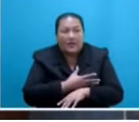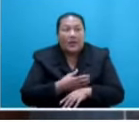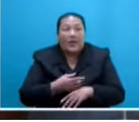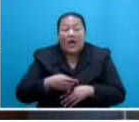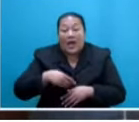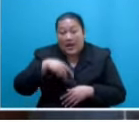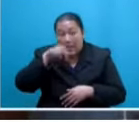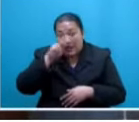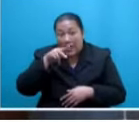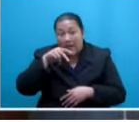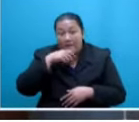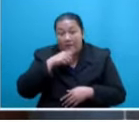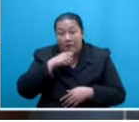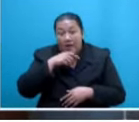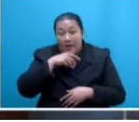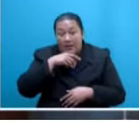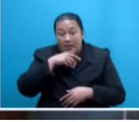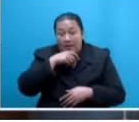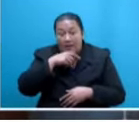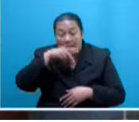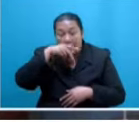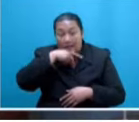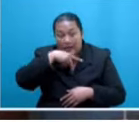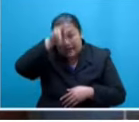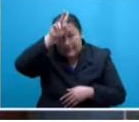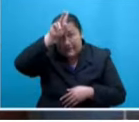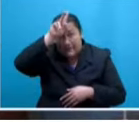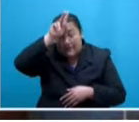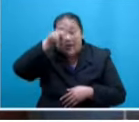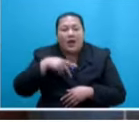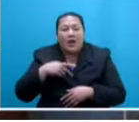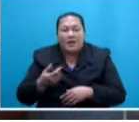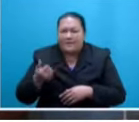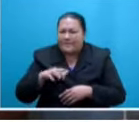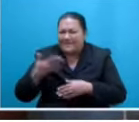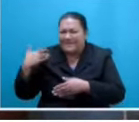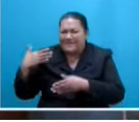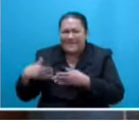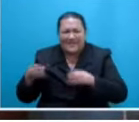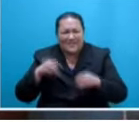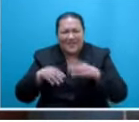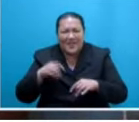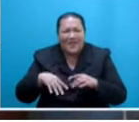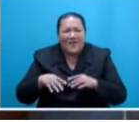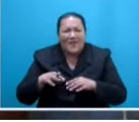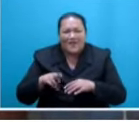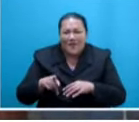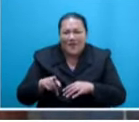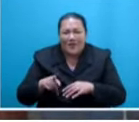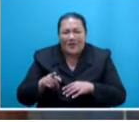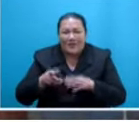achieving its 48 years. a good celebration this Saturday. Everybody is welcome to the John Wesley Primary School